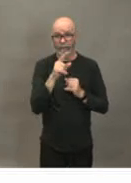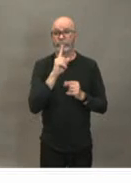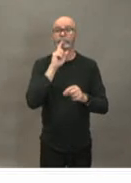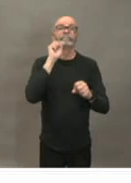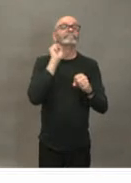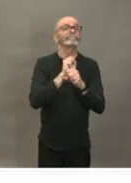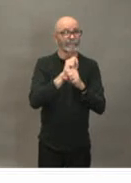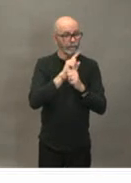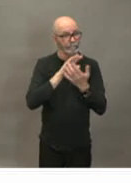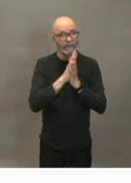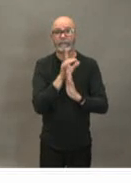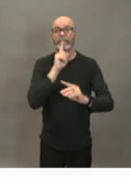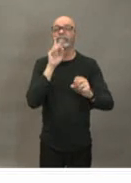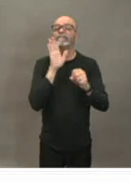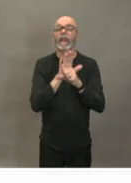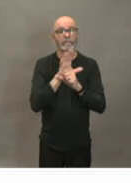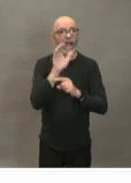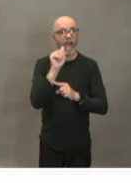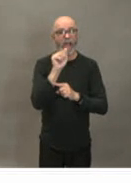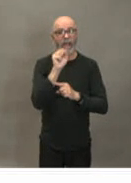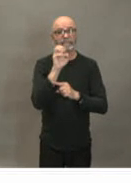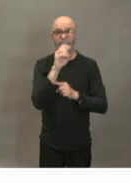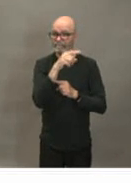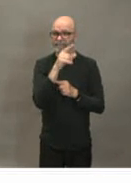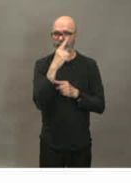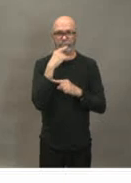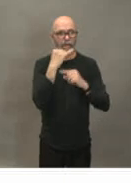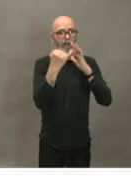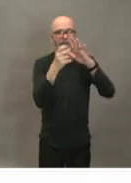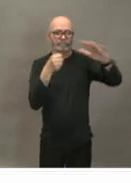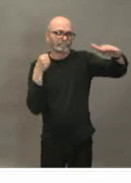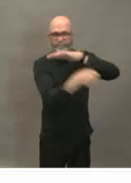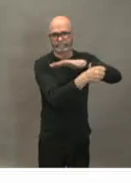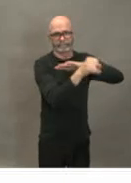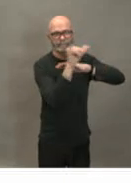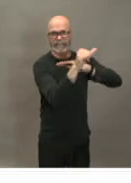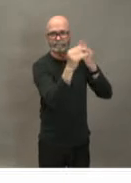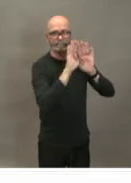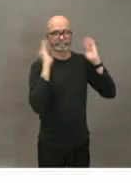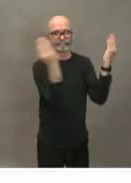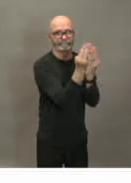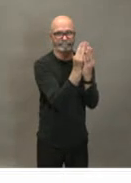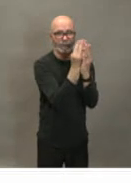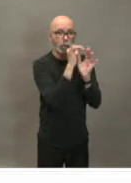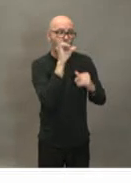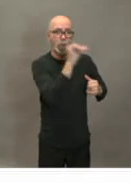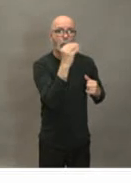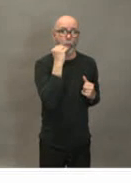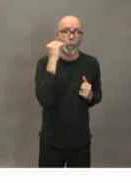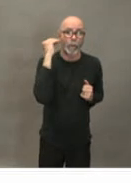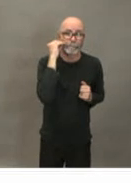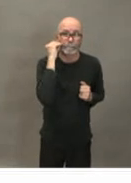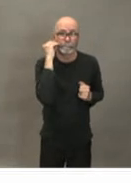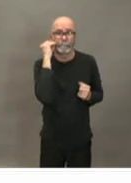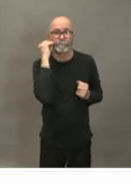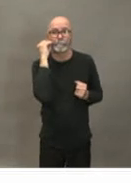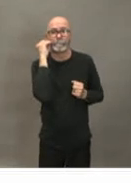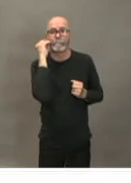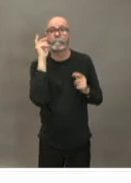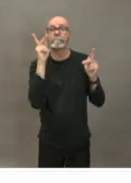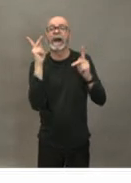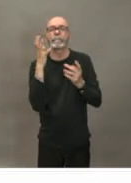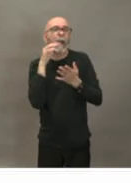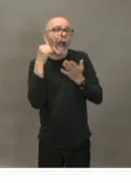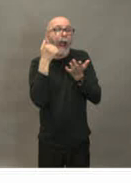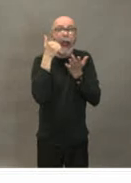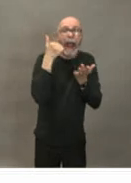-isolate um there's going to be a need for people to to be at home with them potentially and helping them all of which takes them out of their